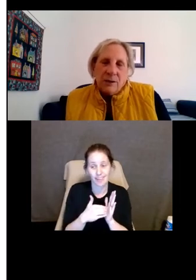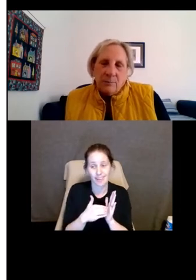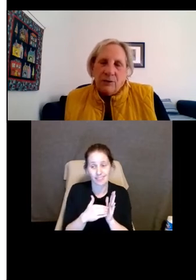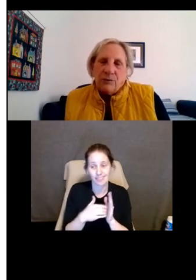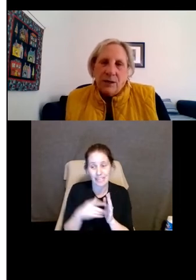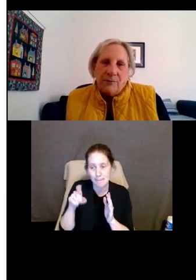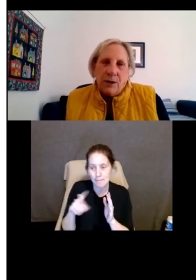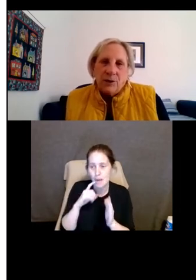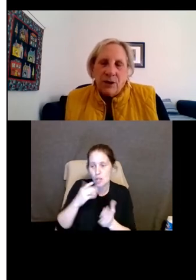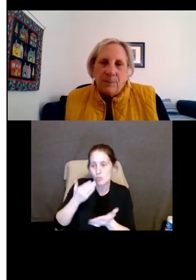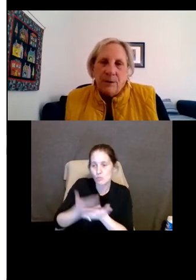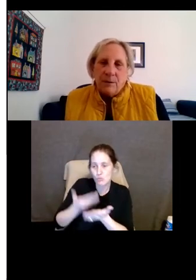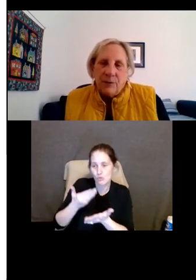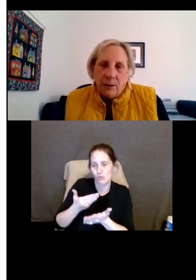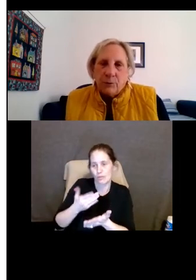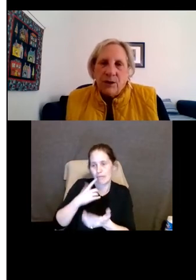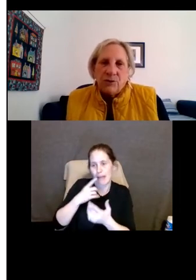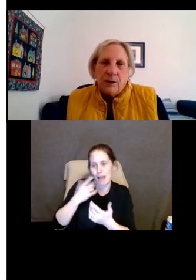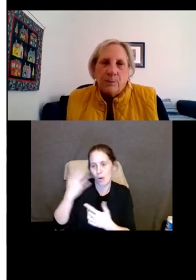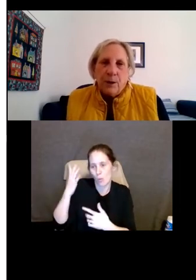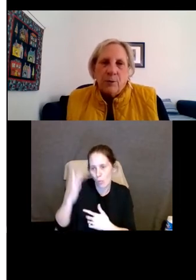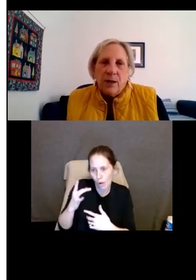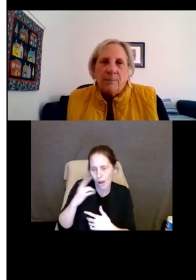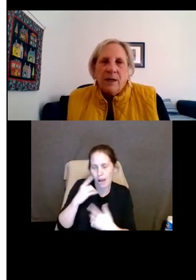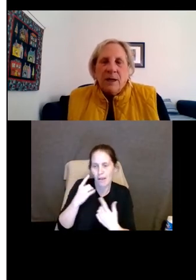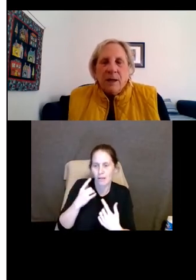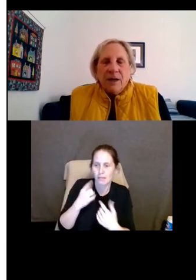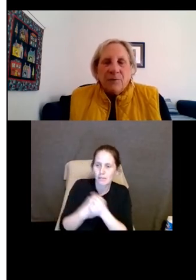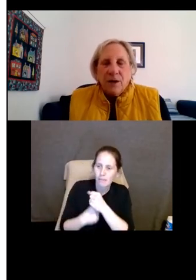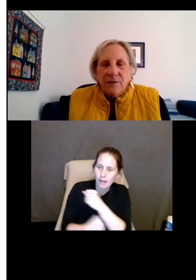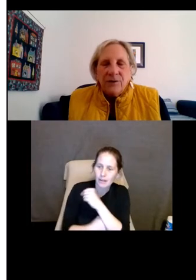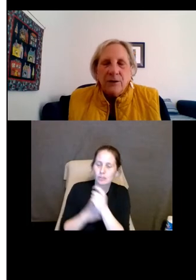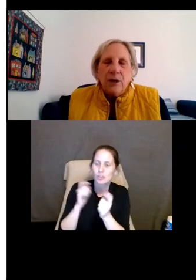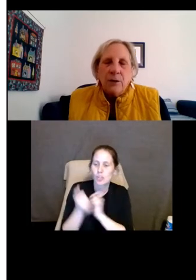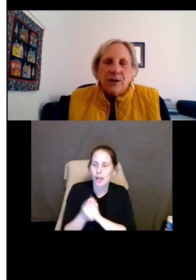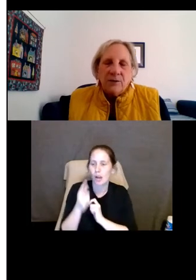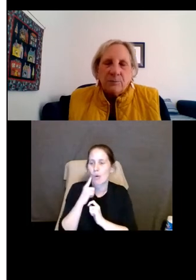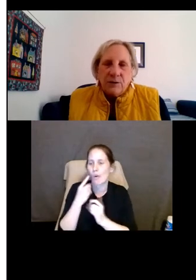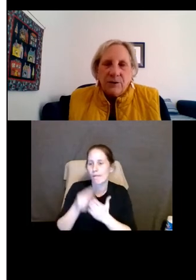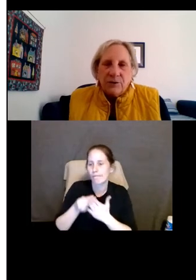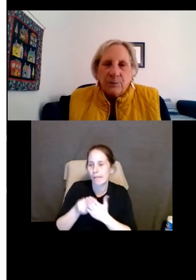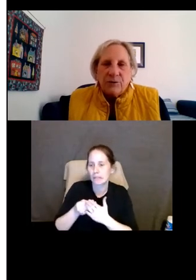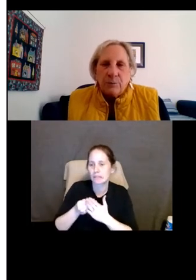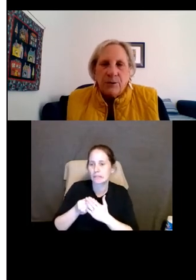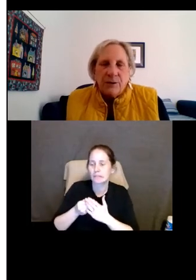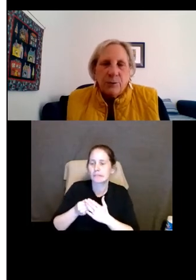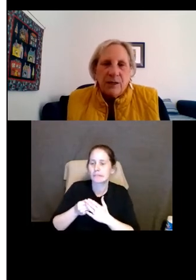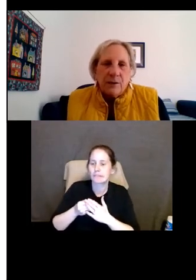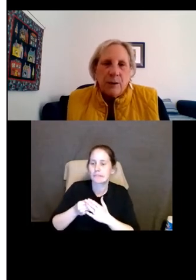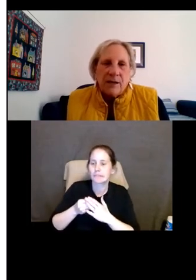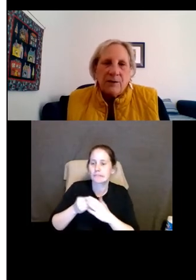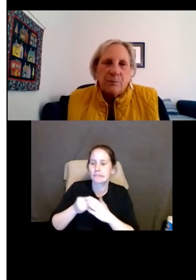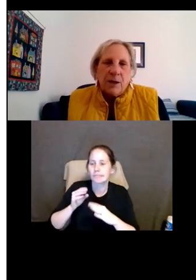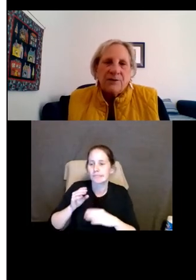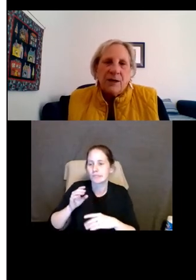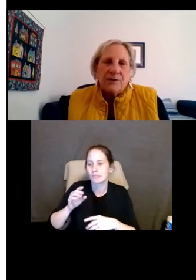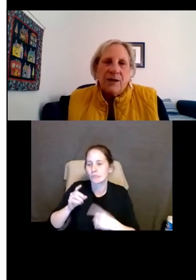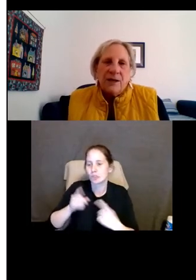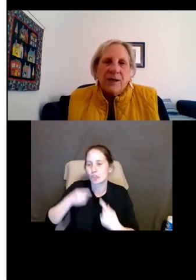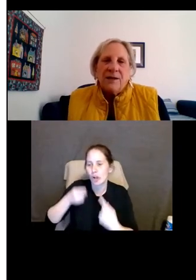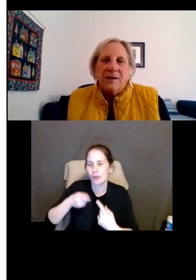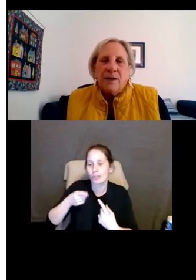financial and administrative hardship, alteration of the program, but if they're going to say no, they're supposed to move into an interactive